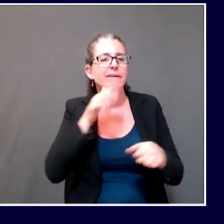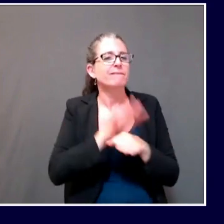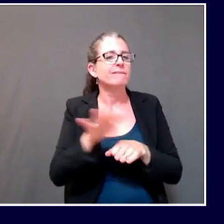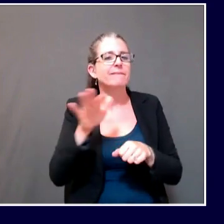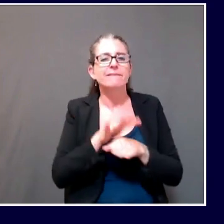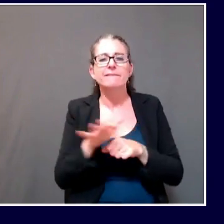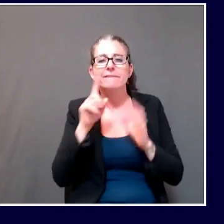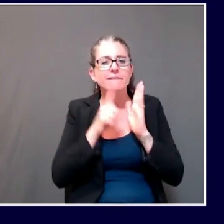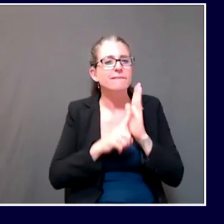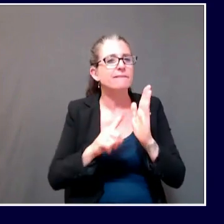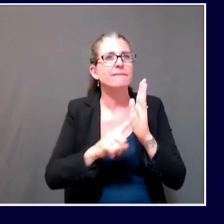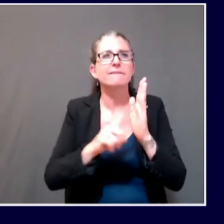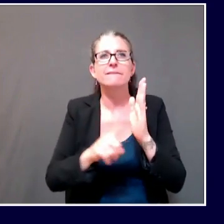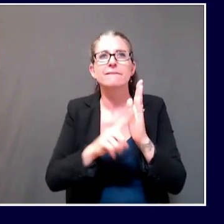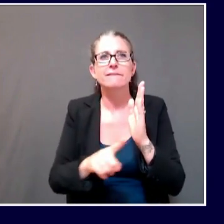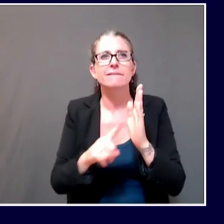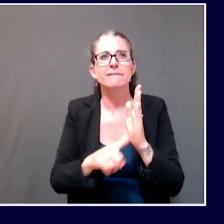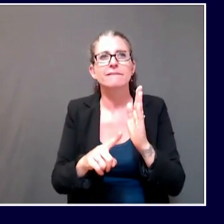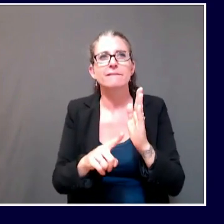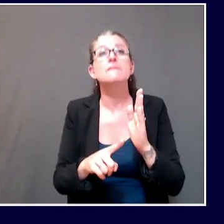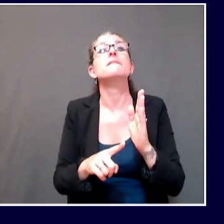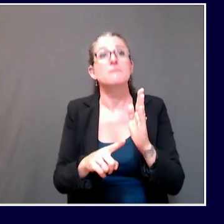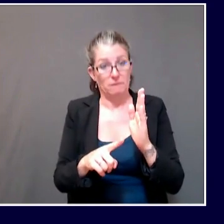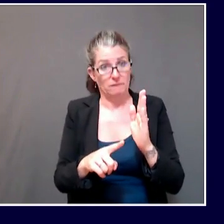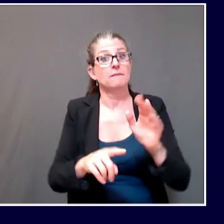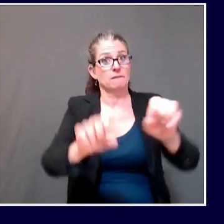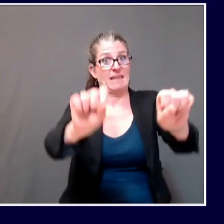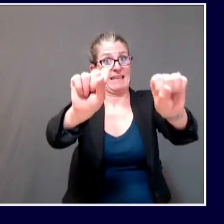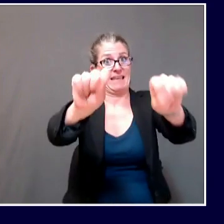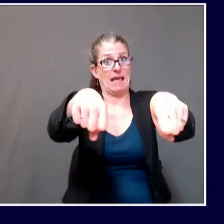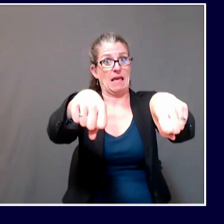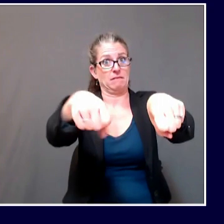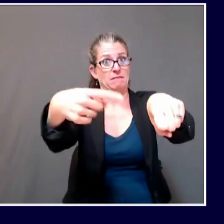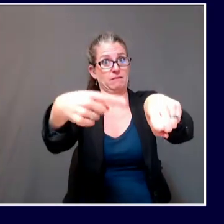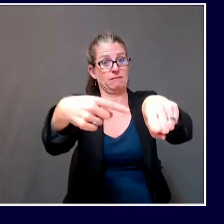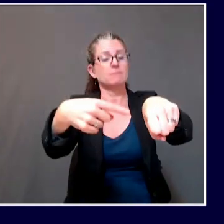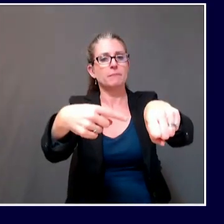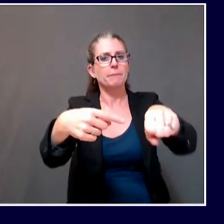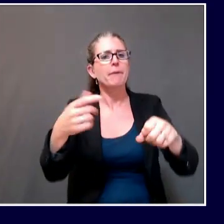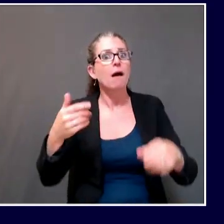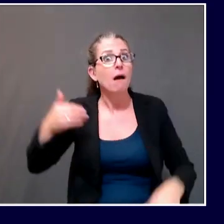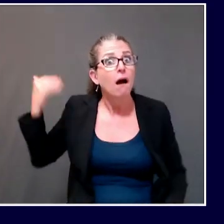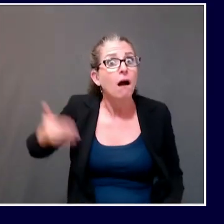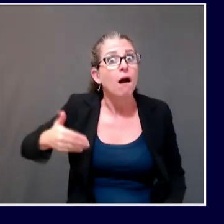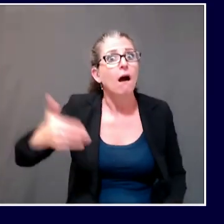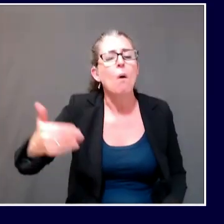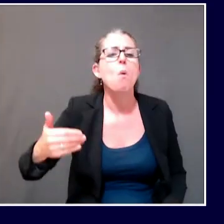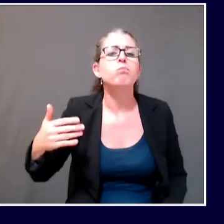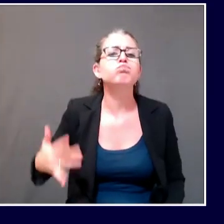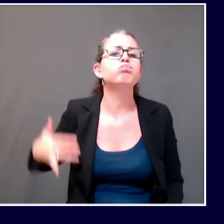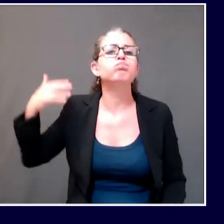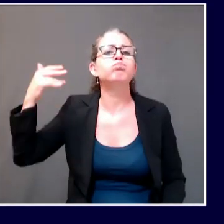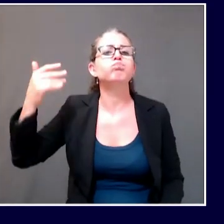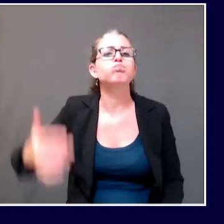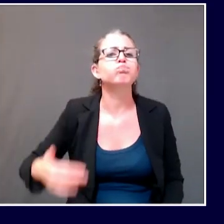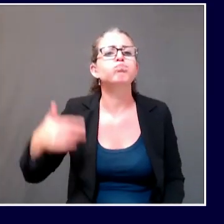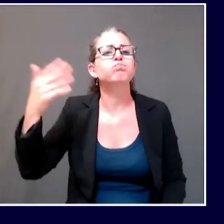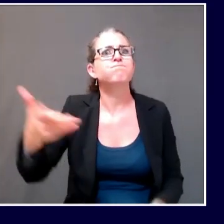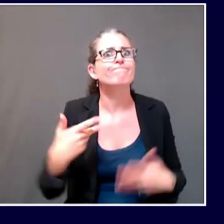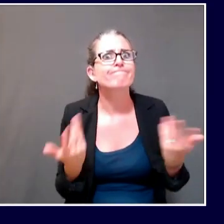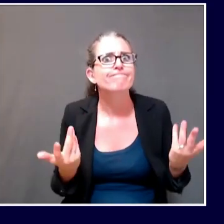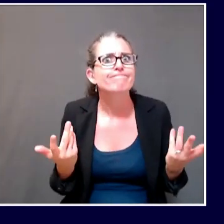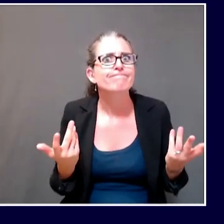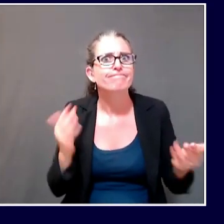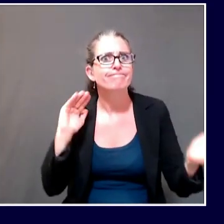That's one of the reasons why, number one, there's additional research underway to better characterize that risk. We know that it's there, but is it